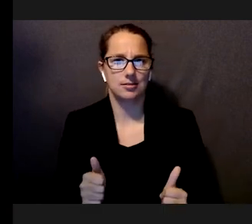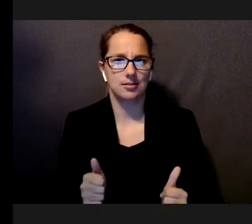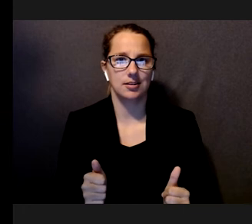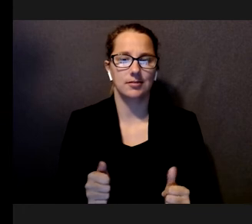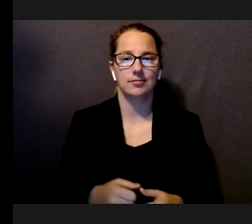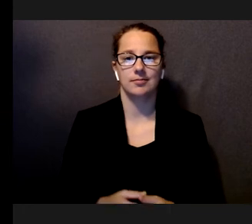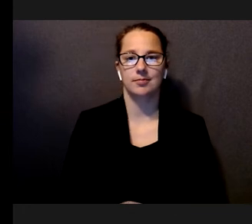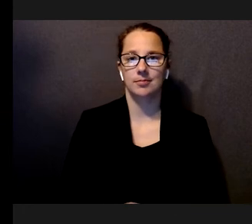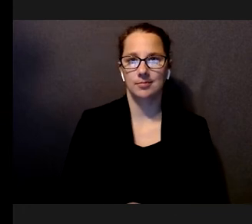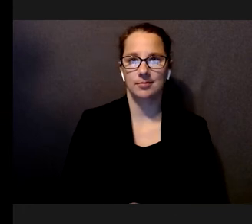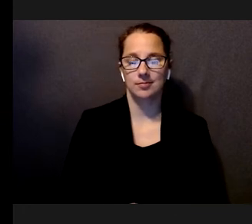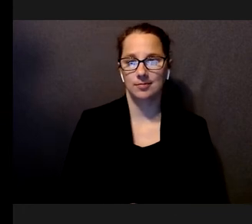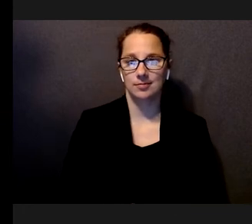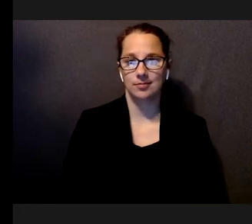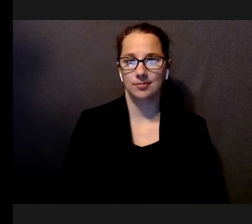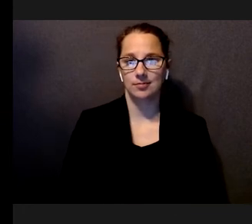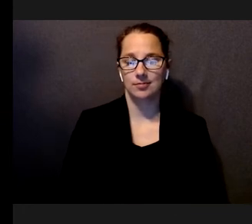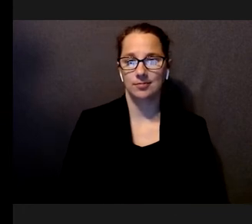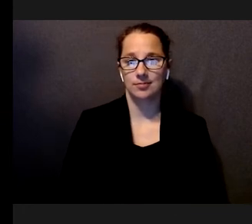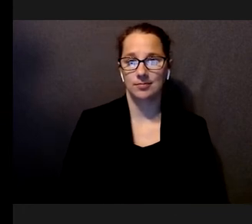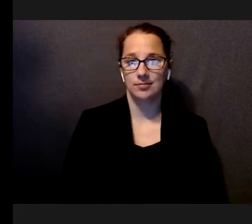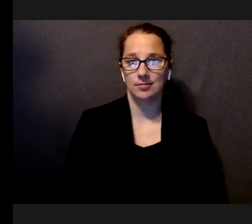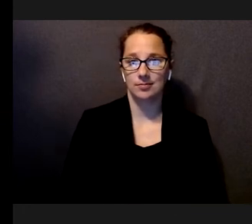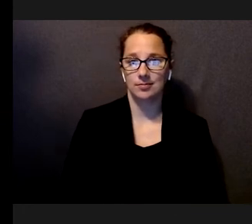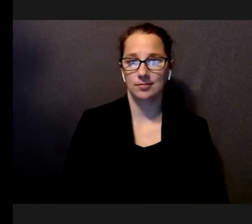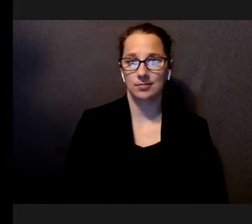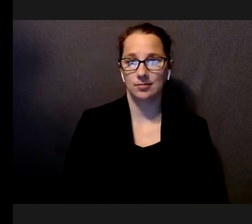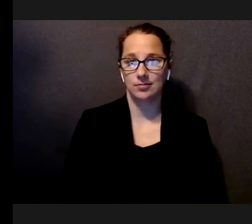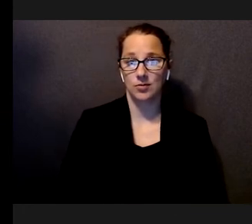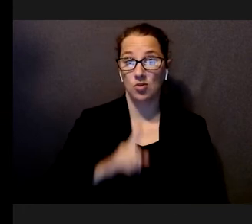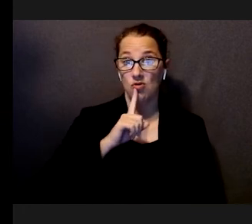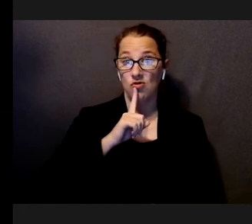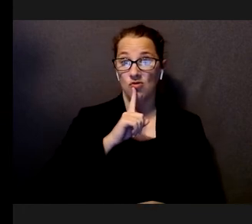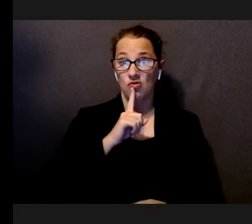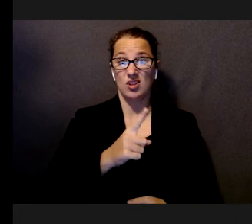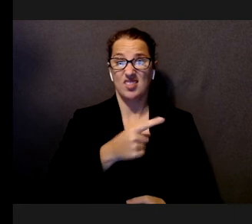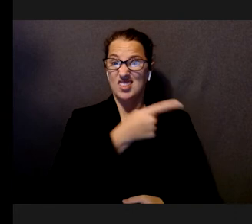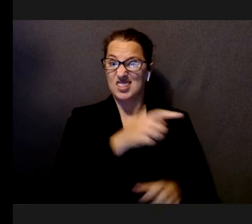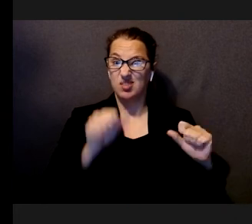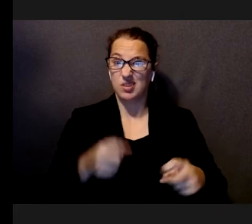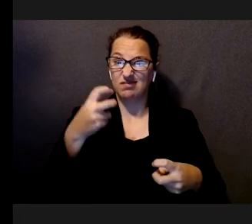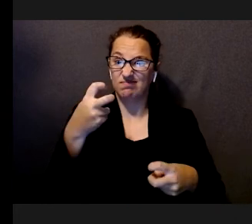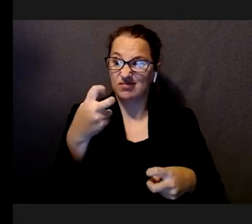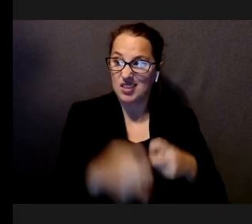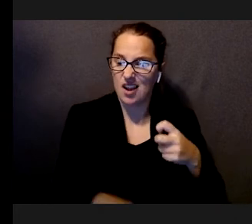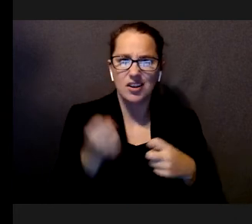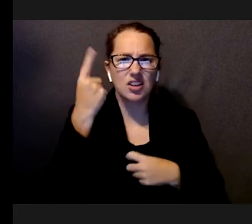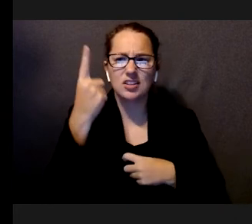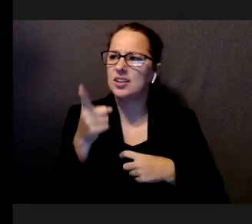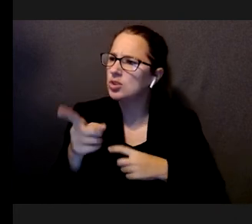different degrees. And it's actually very difficult to understand exactly what people can see.